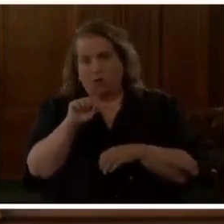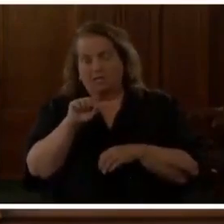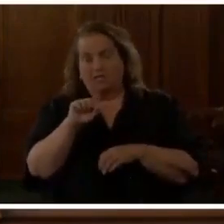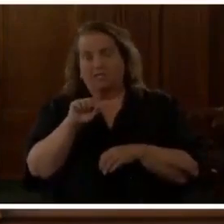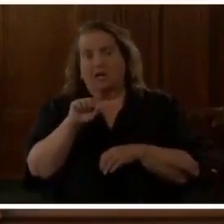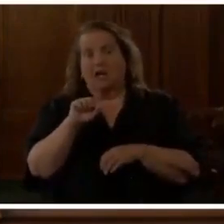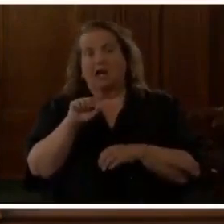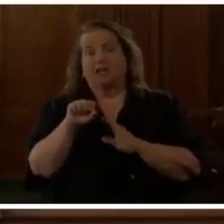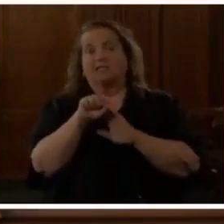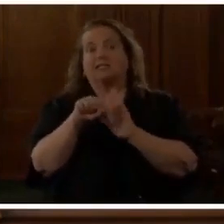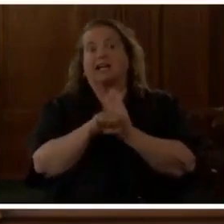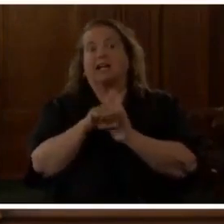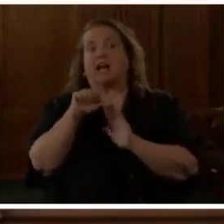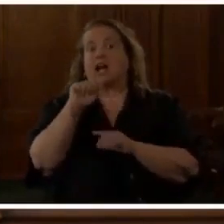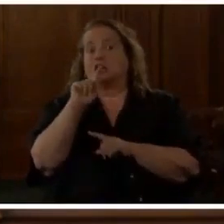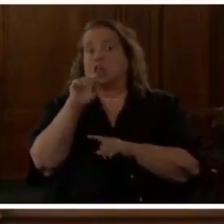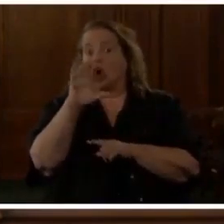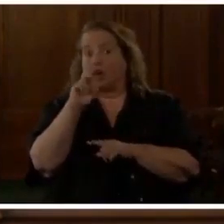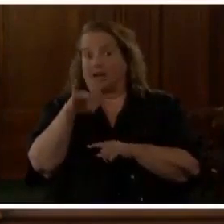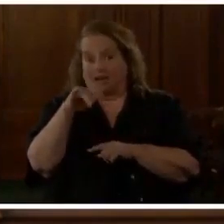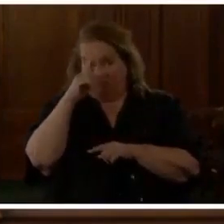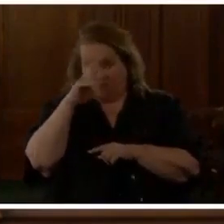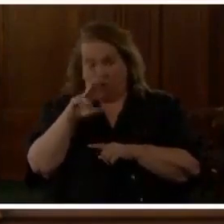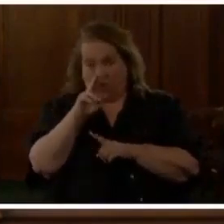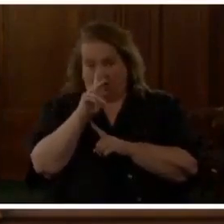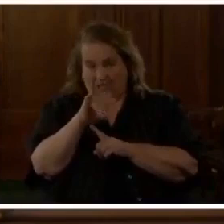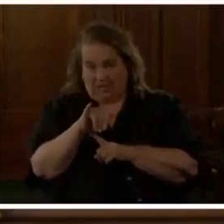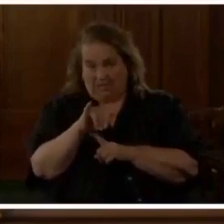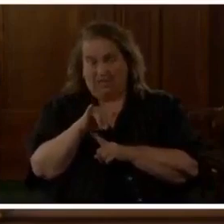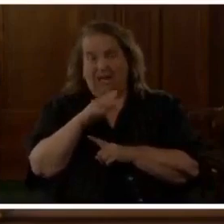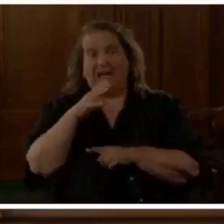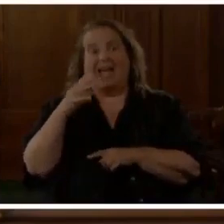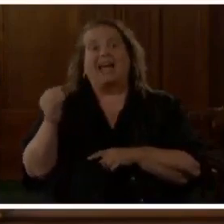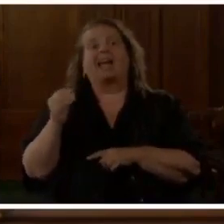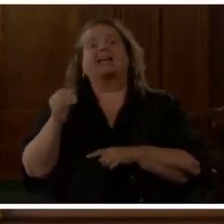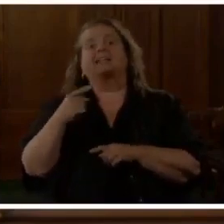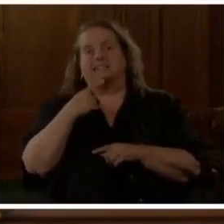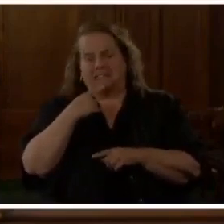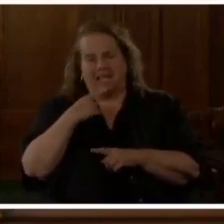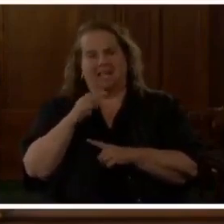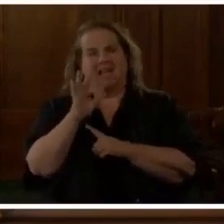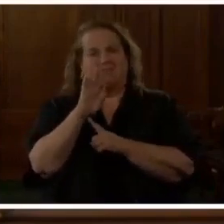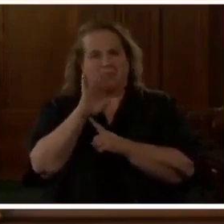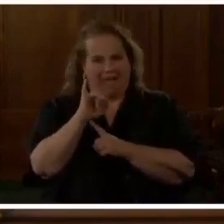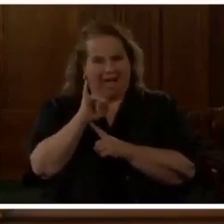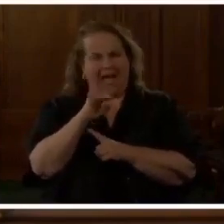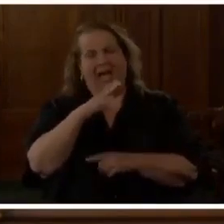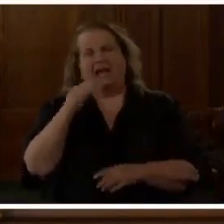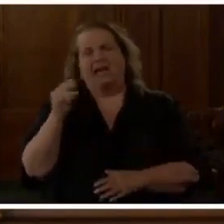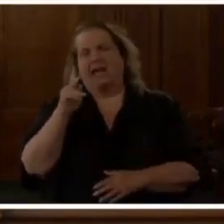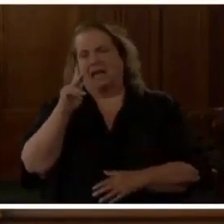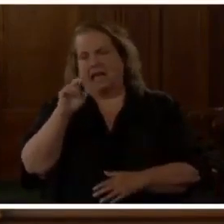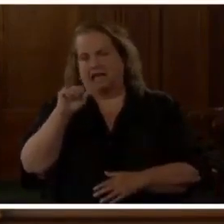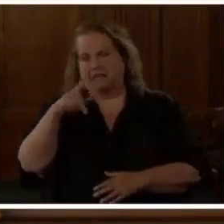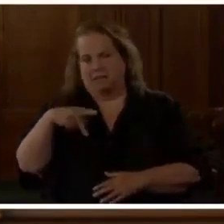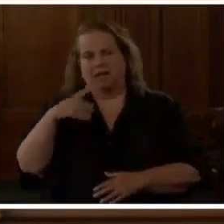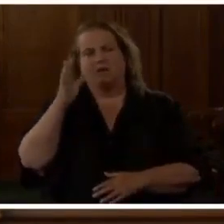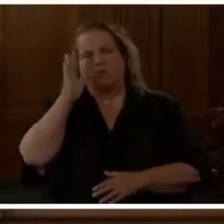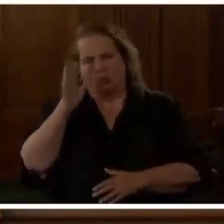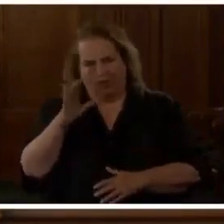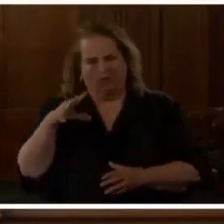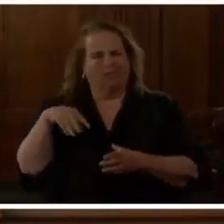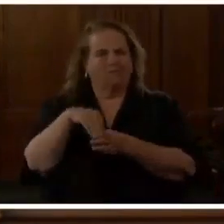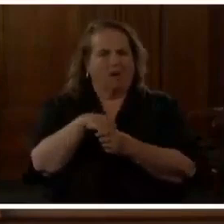Western District of Kentucky, who indicated that the FBI, alongside of KSP, would be participating and conducting